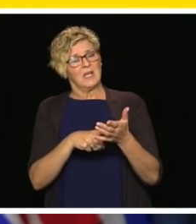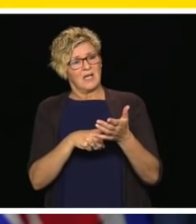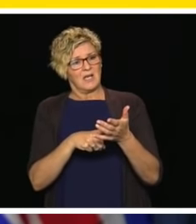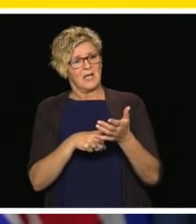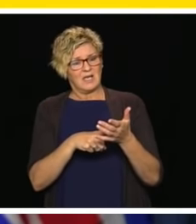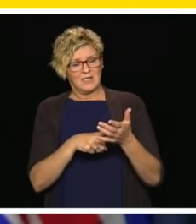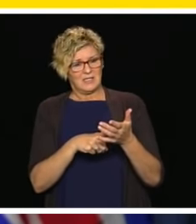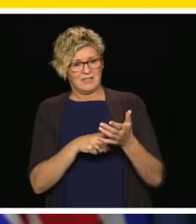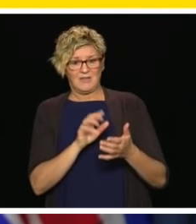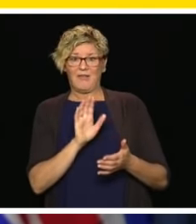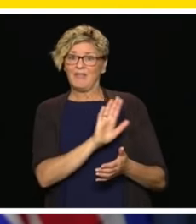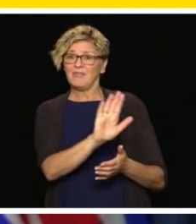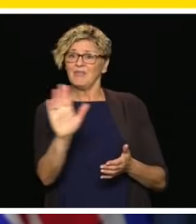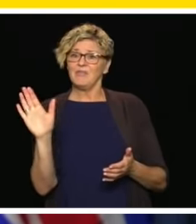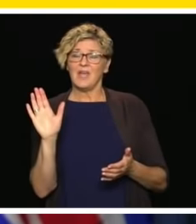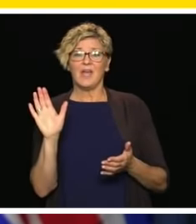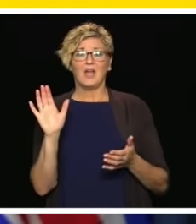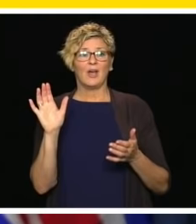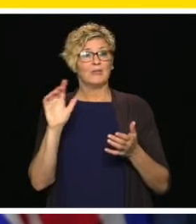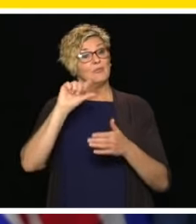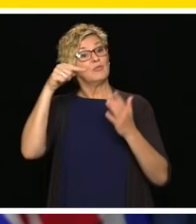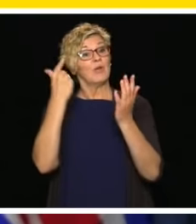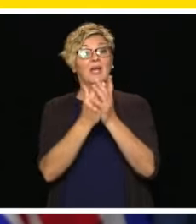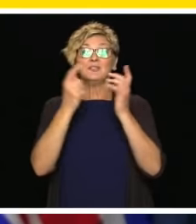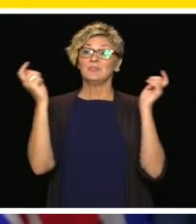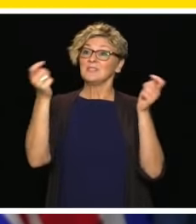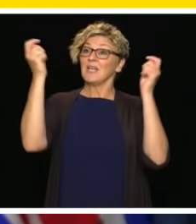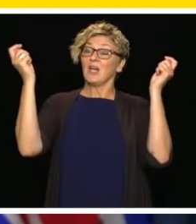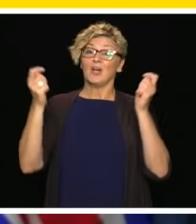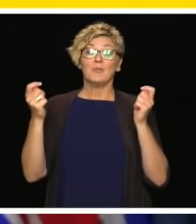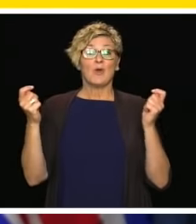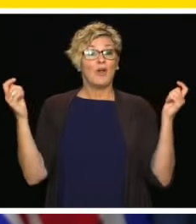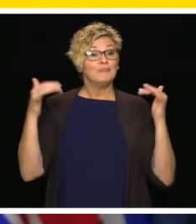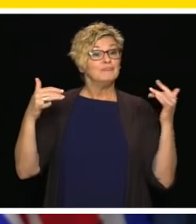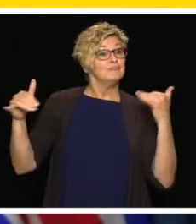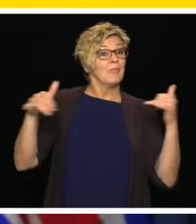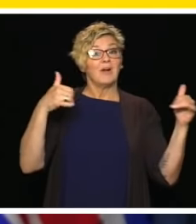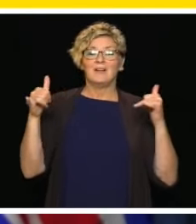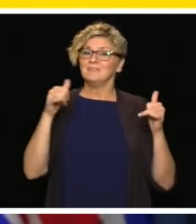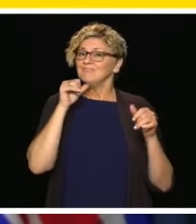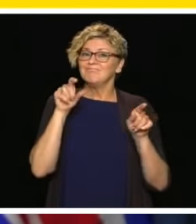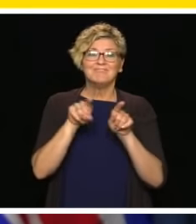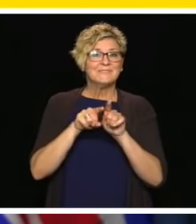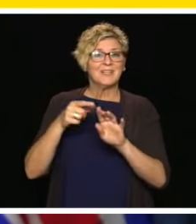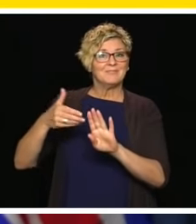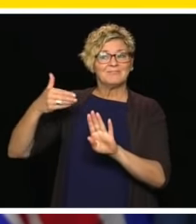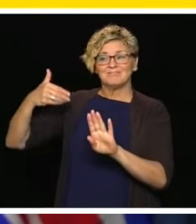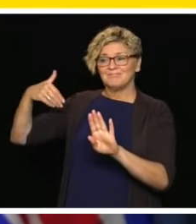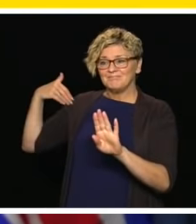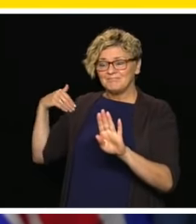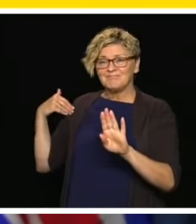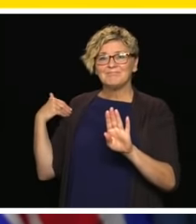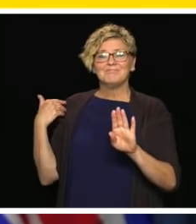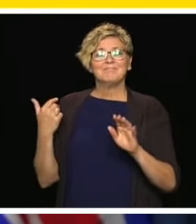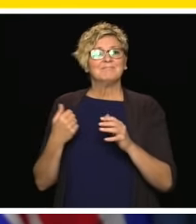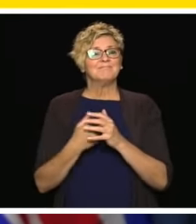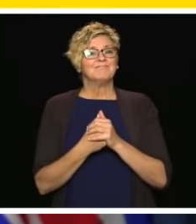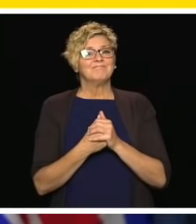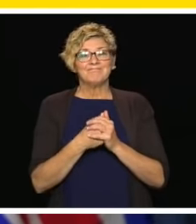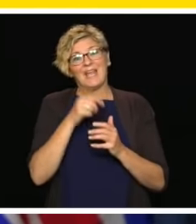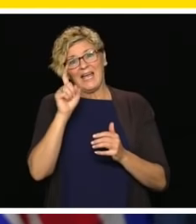graduation ceremony time that is simply not possible because we'll continue to restrict and ban large gatherings in BC. But,